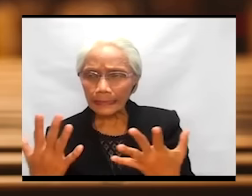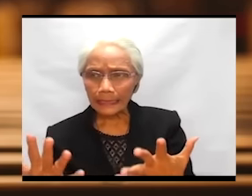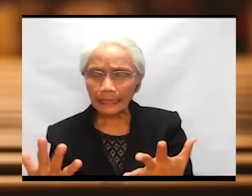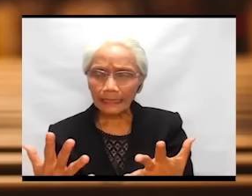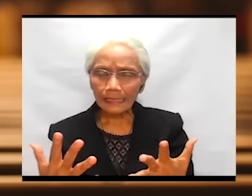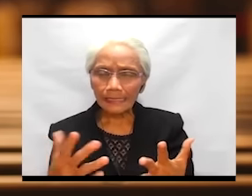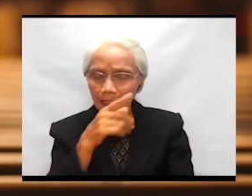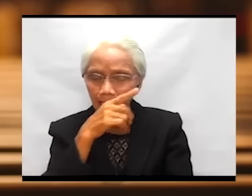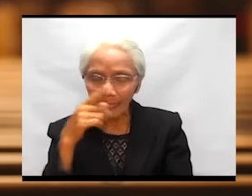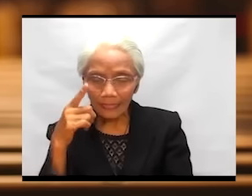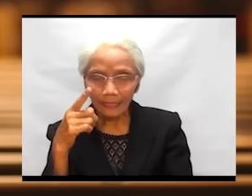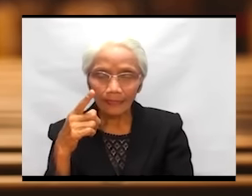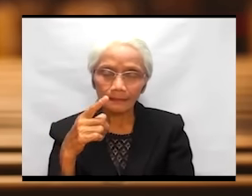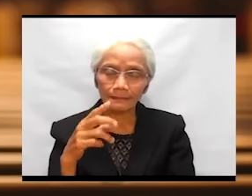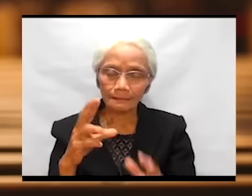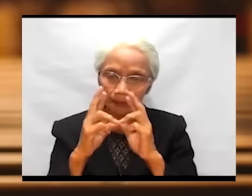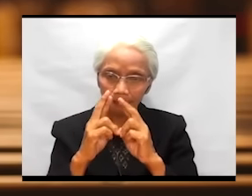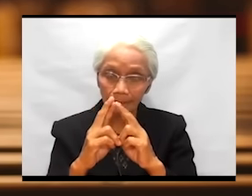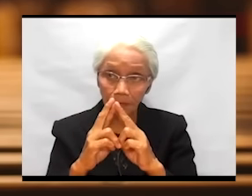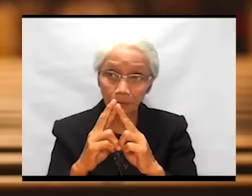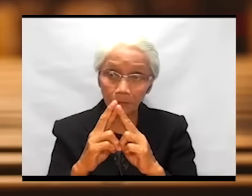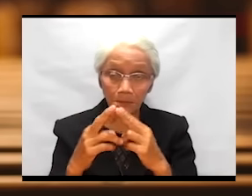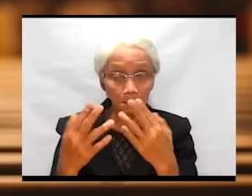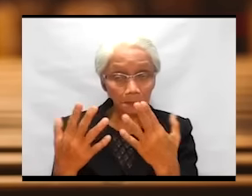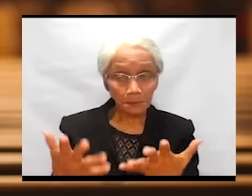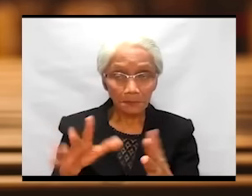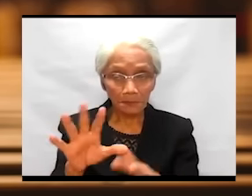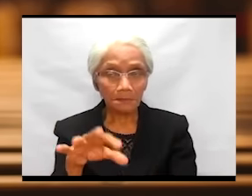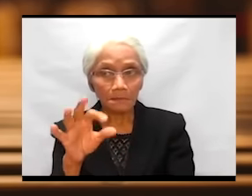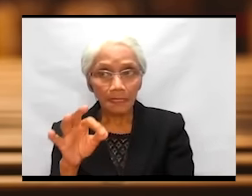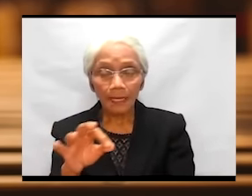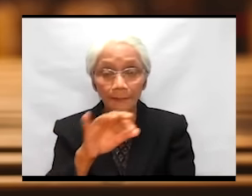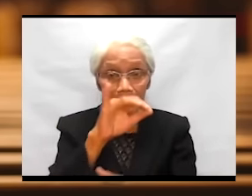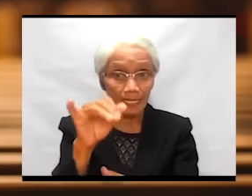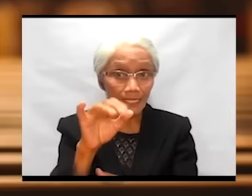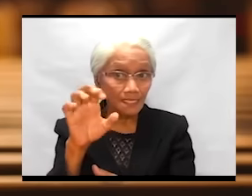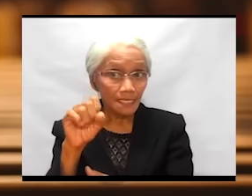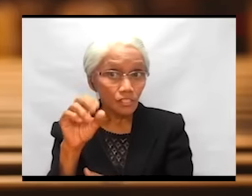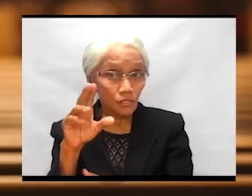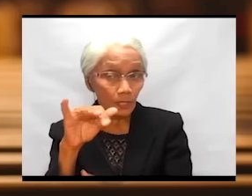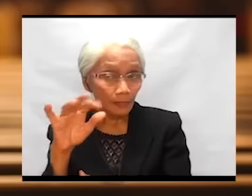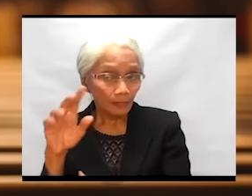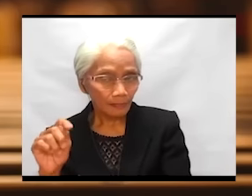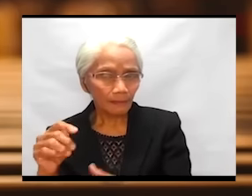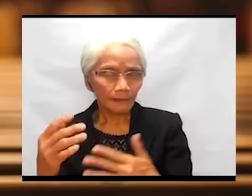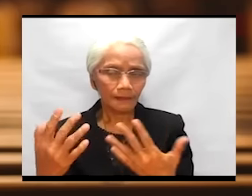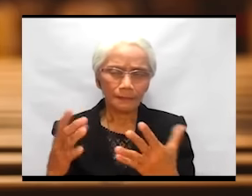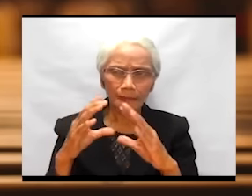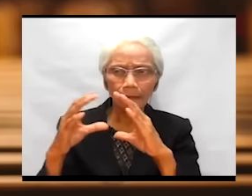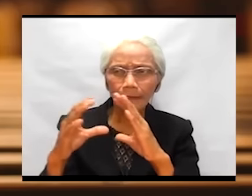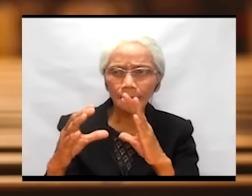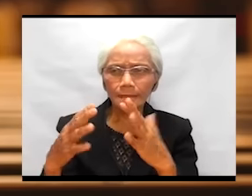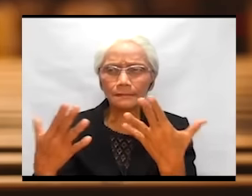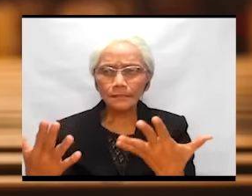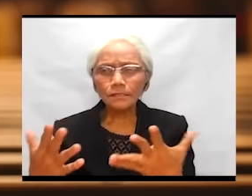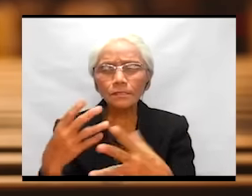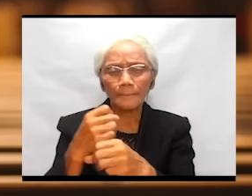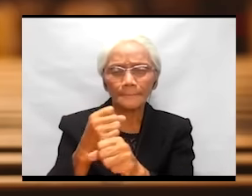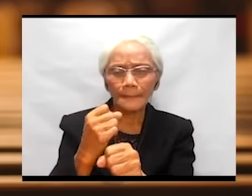and we thank also Jesuit Communications for making this available to a larger